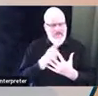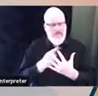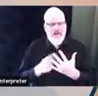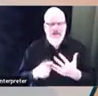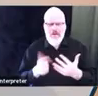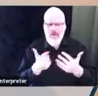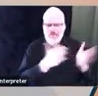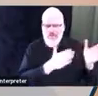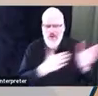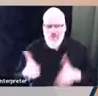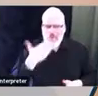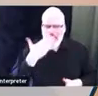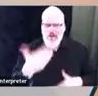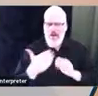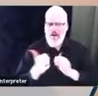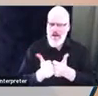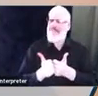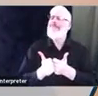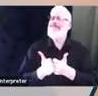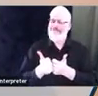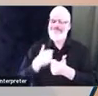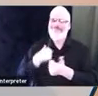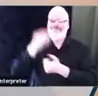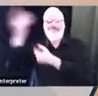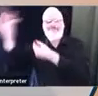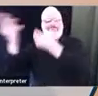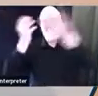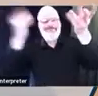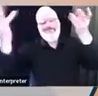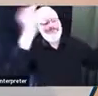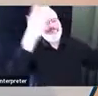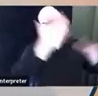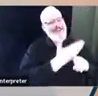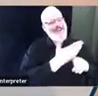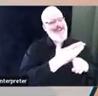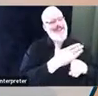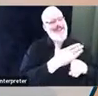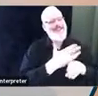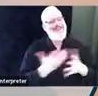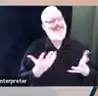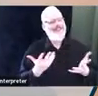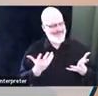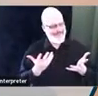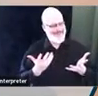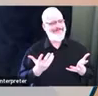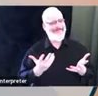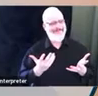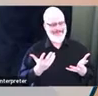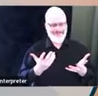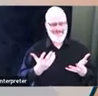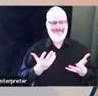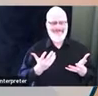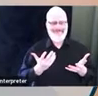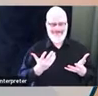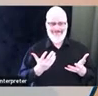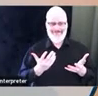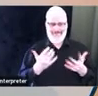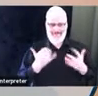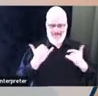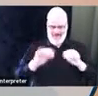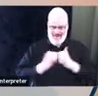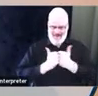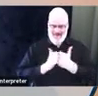in the sense of figuring out how you want to move the department forward, because we have really been on the